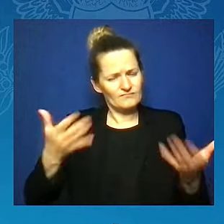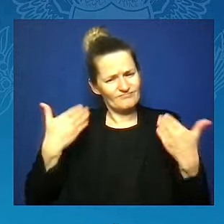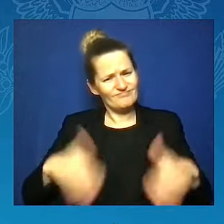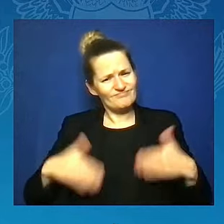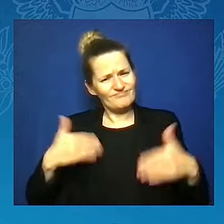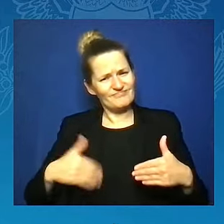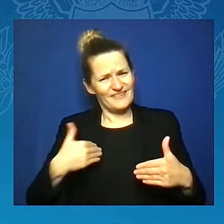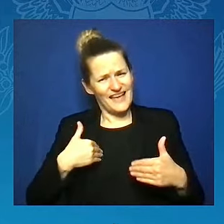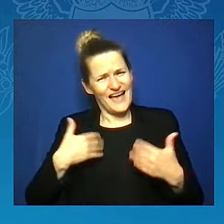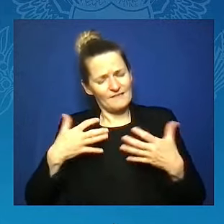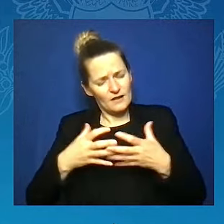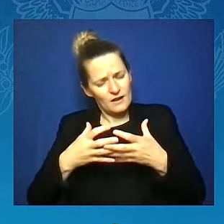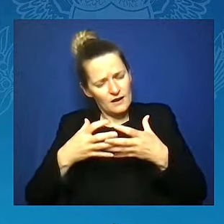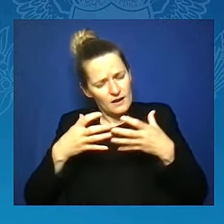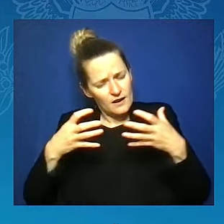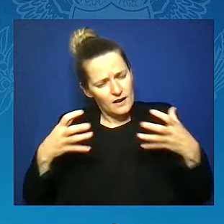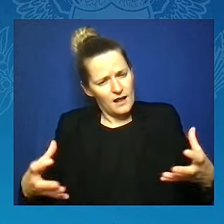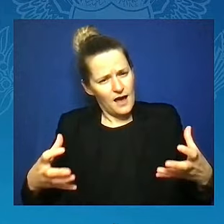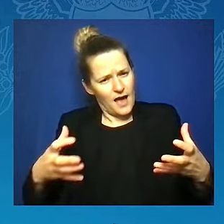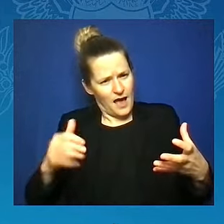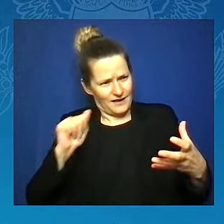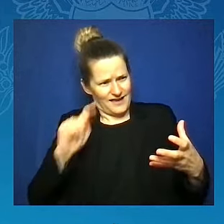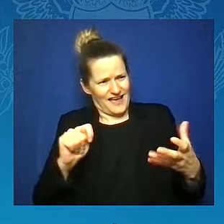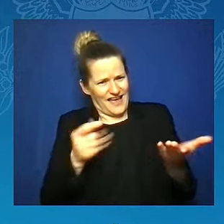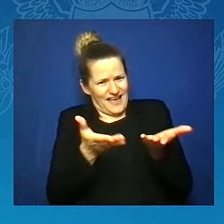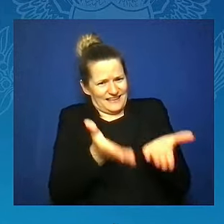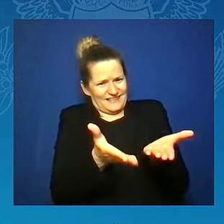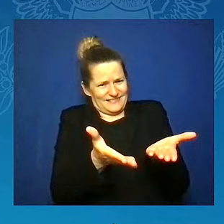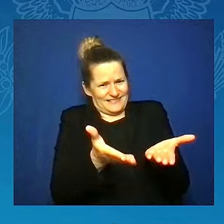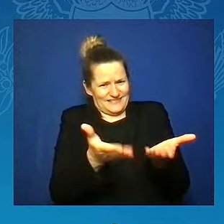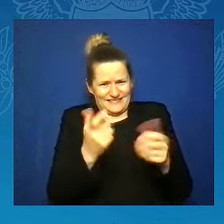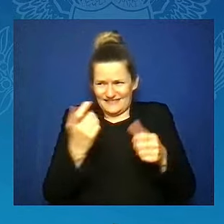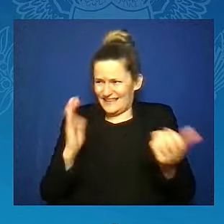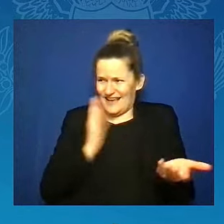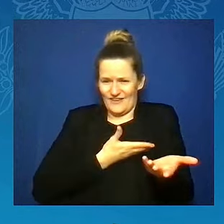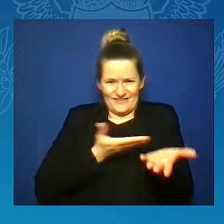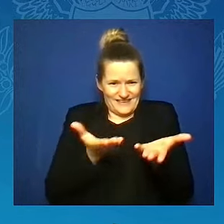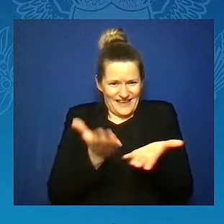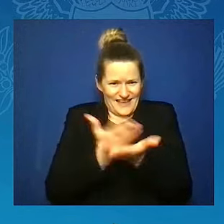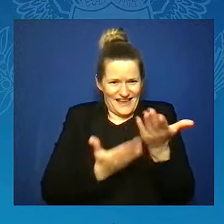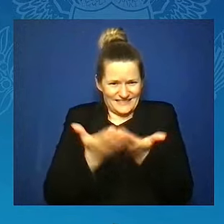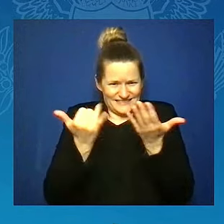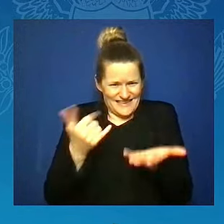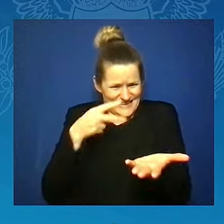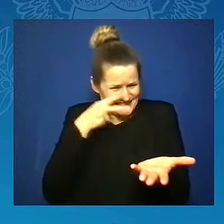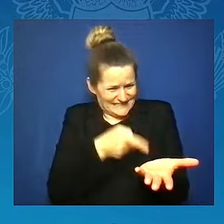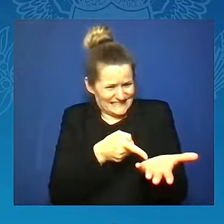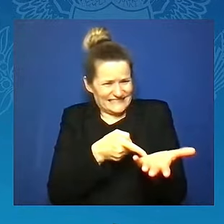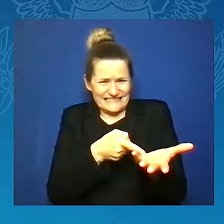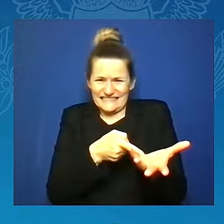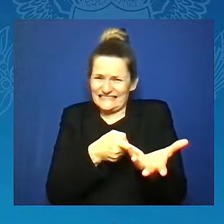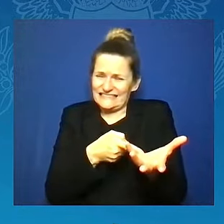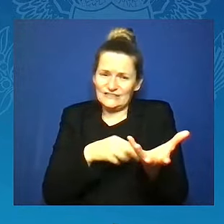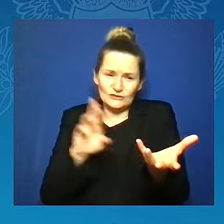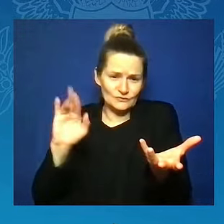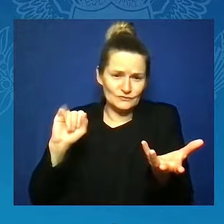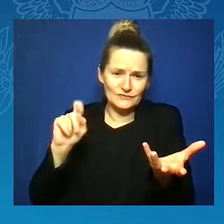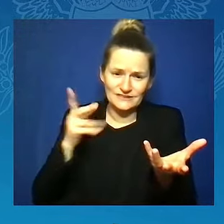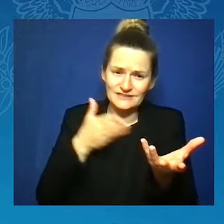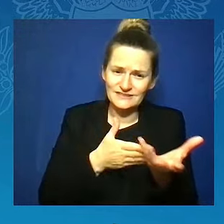And again then in this moment, our nation, as it always has, is counting on you